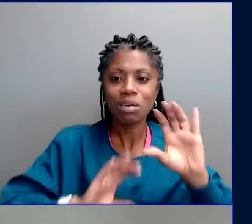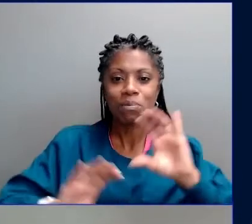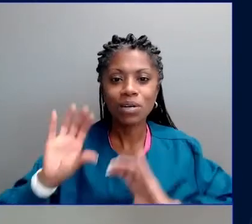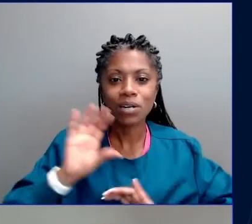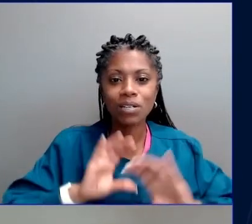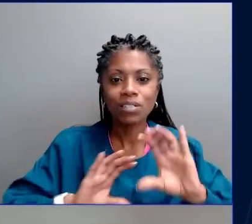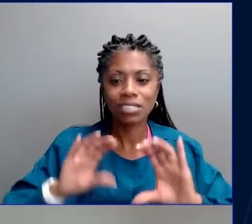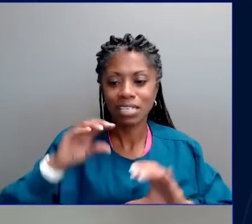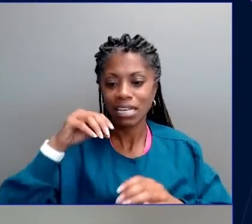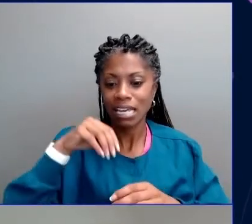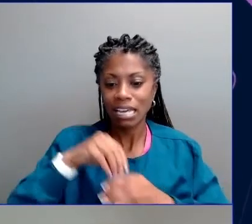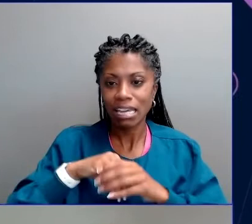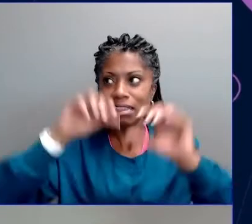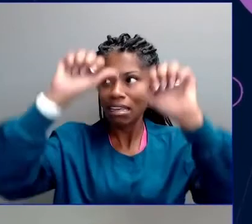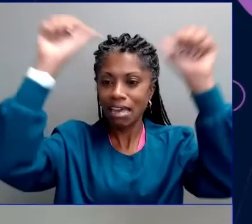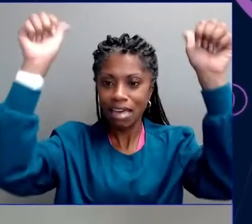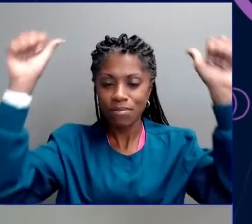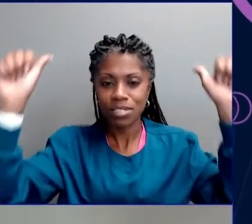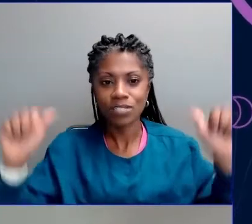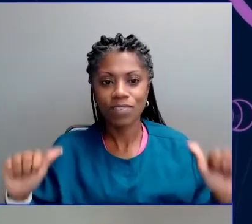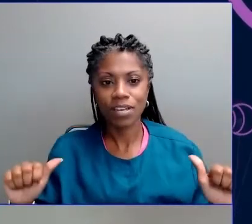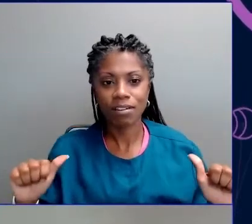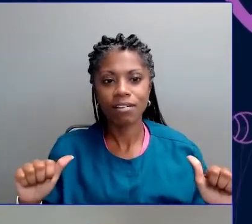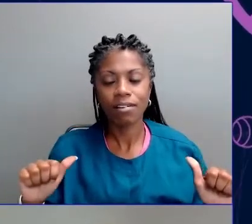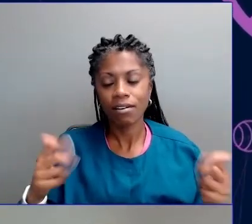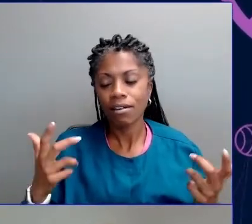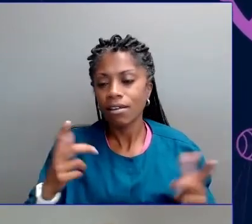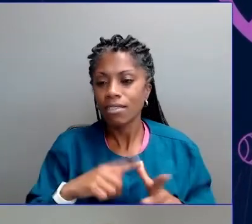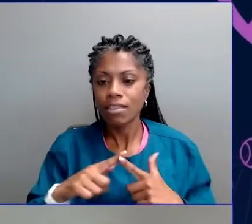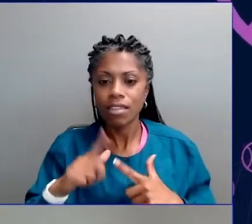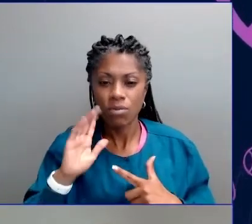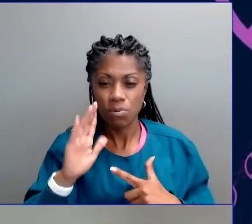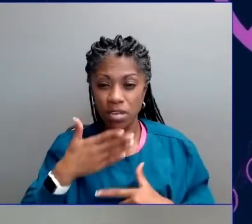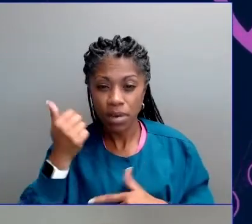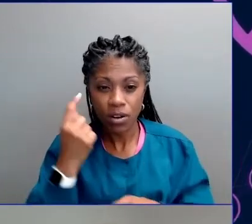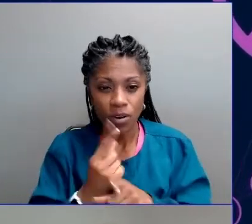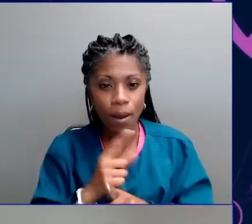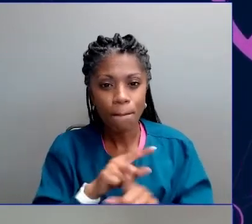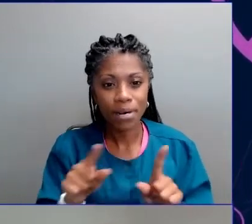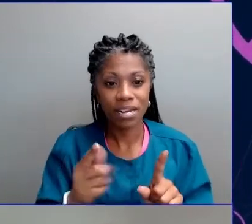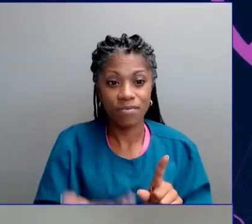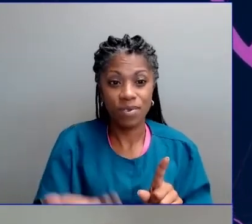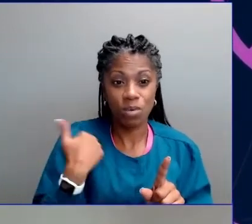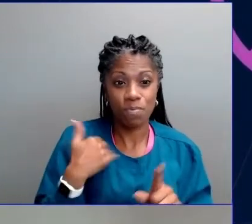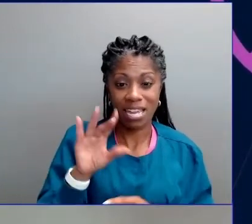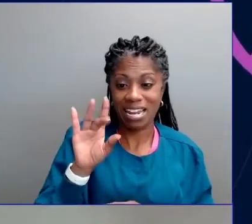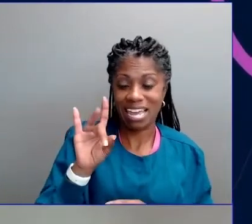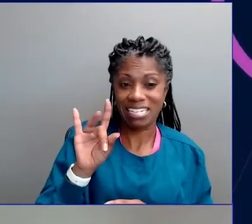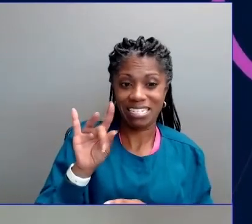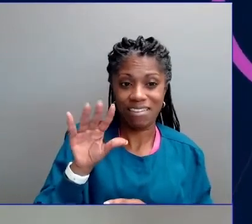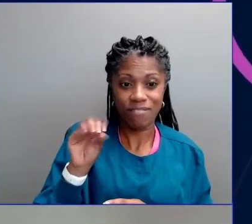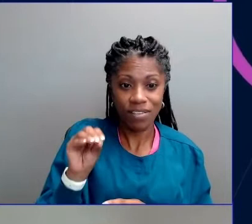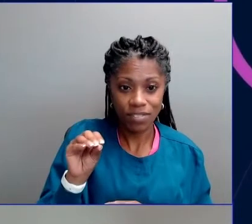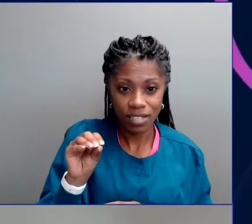chemist, also a distant cousin of Greta Thunberg's, in the 1890s.